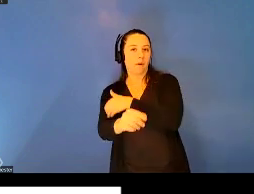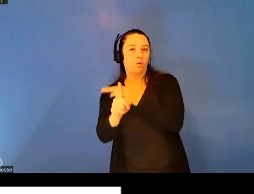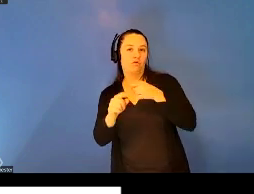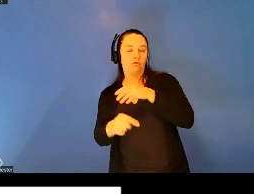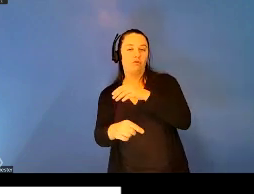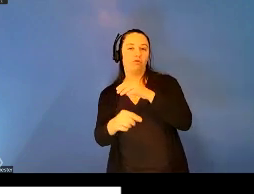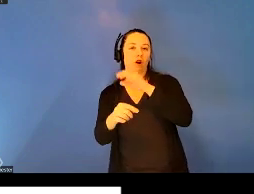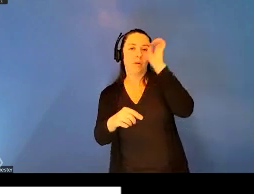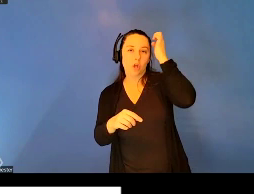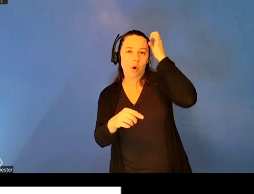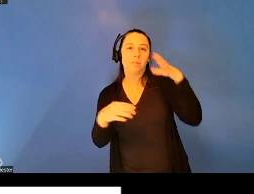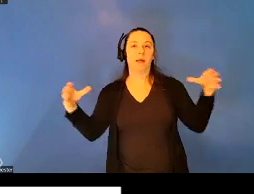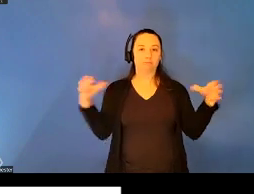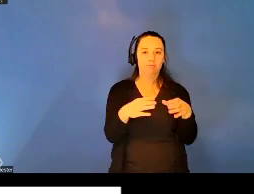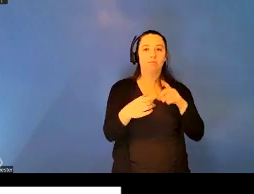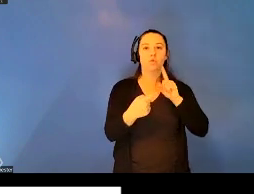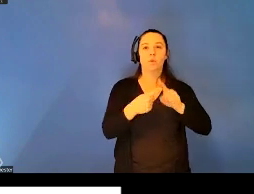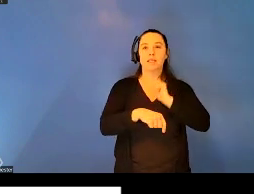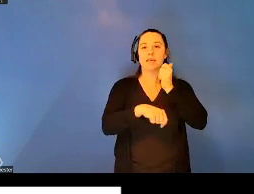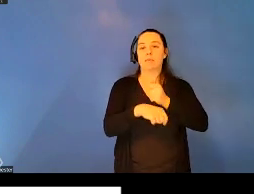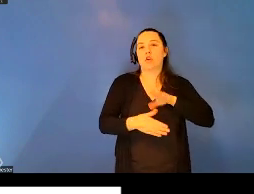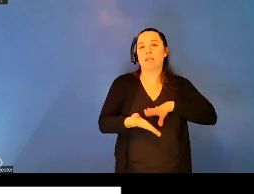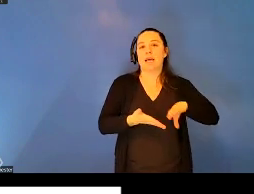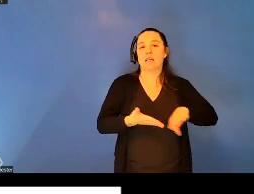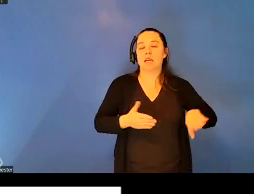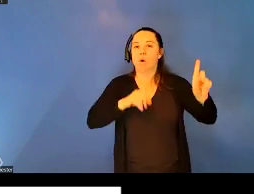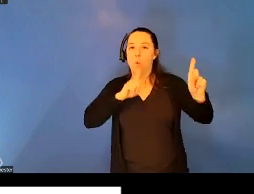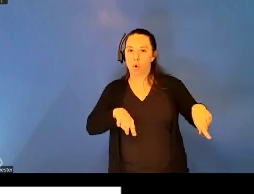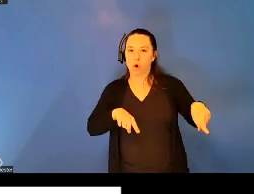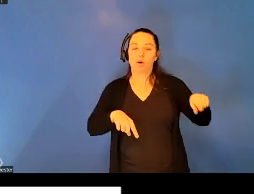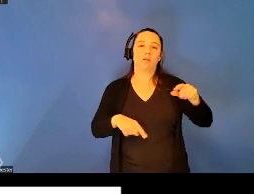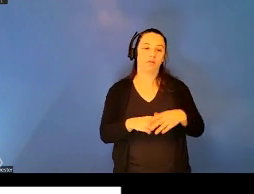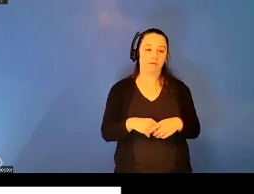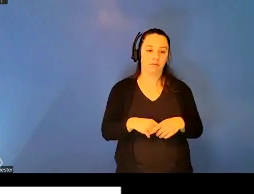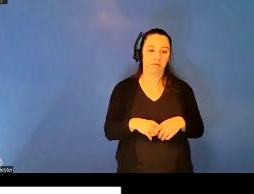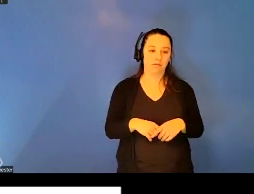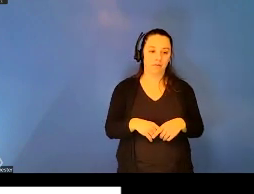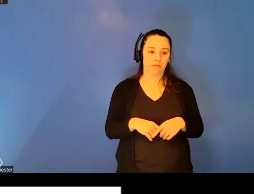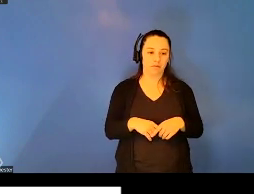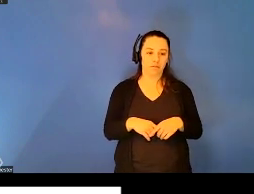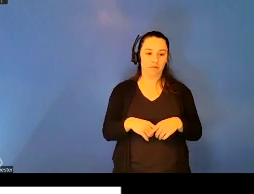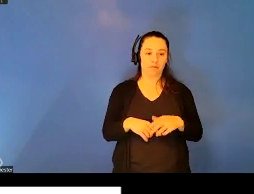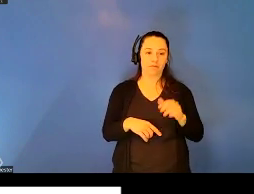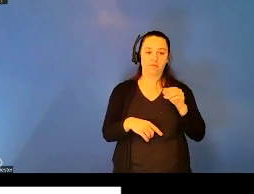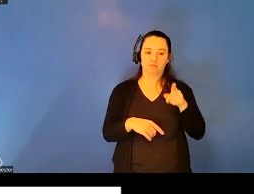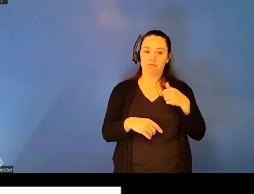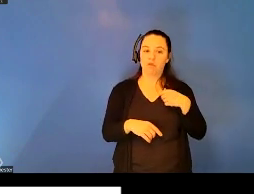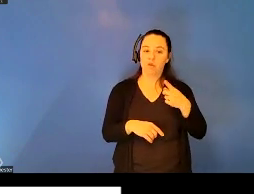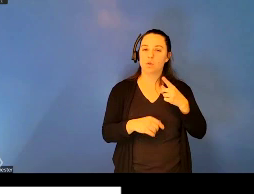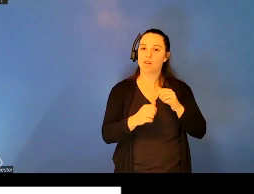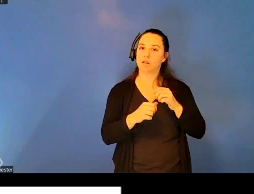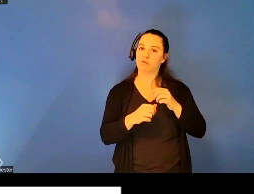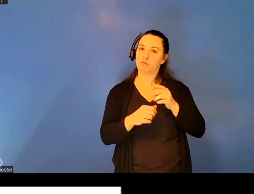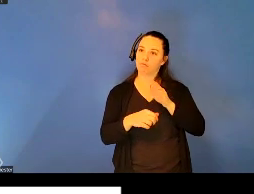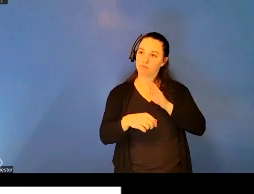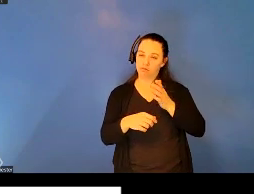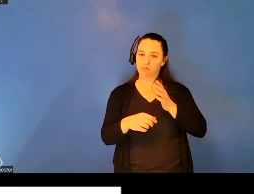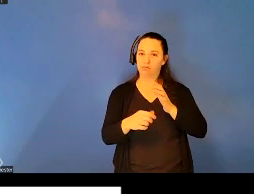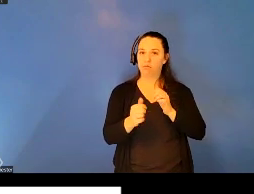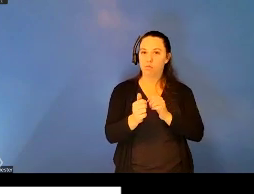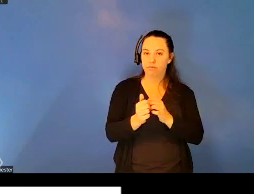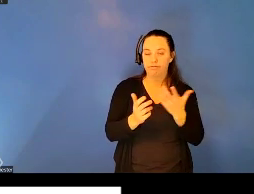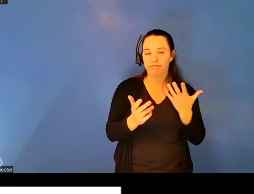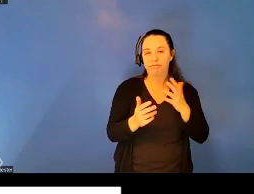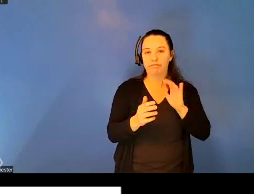conferences did not set out to establish global health regulations for the objective of the effective provision of healthcare for all. These first conferences and